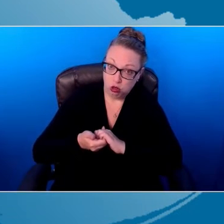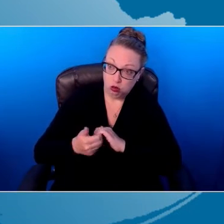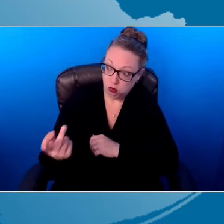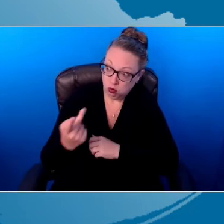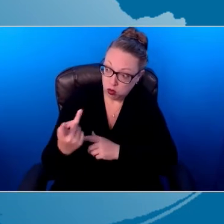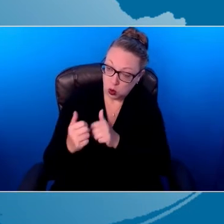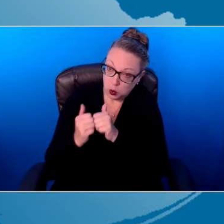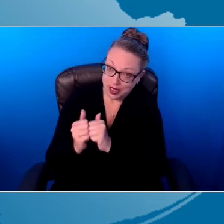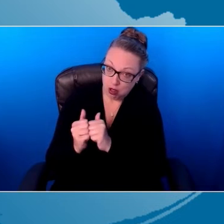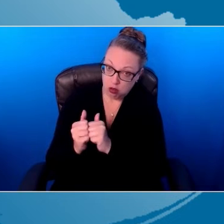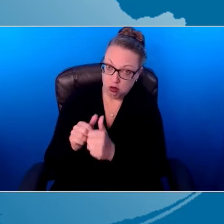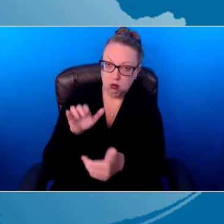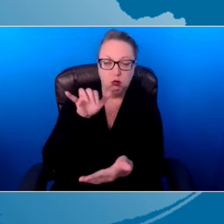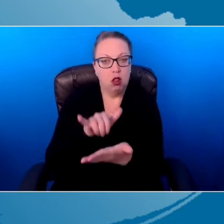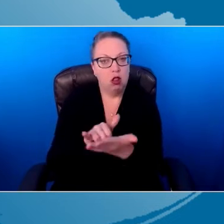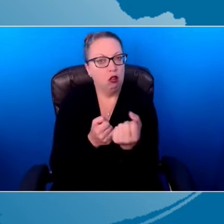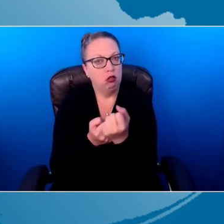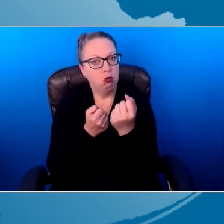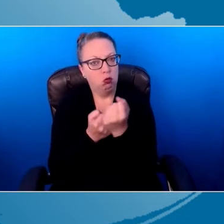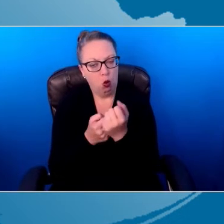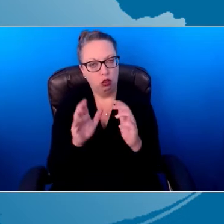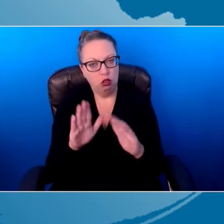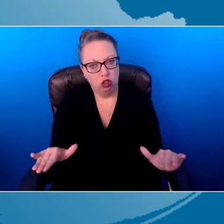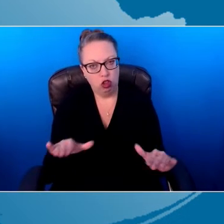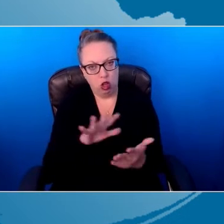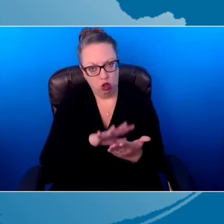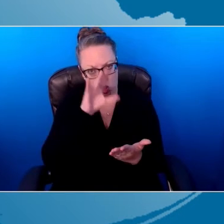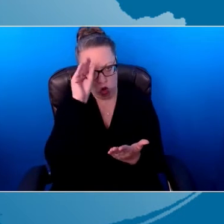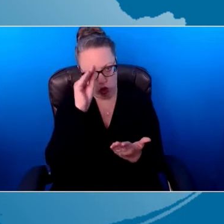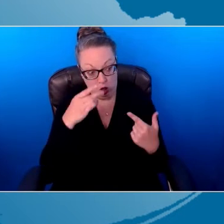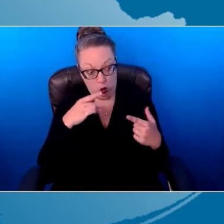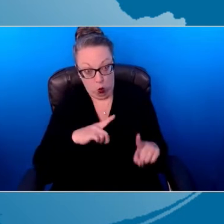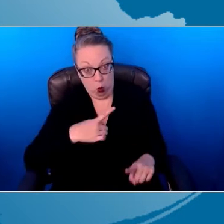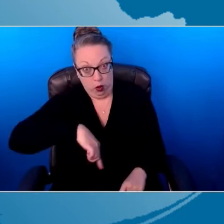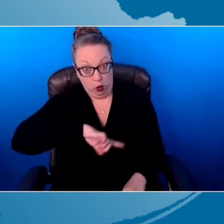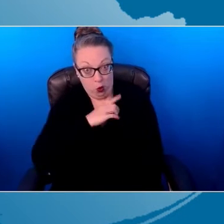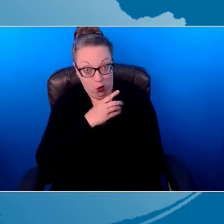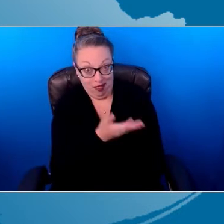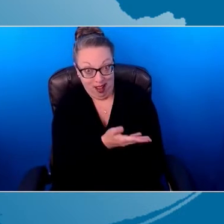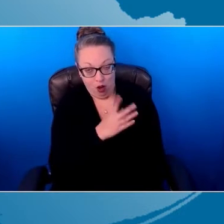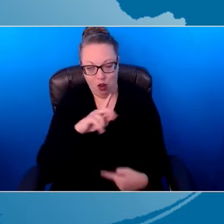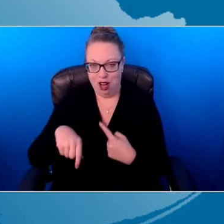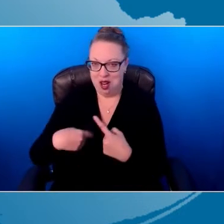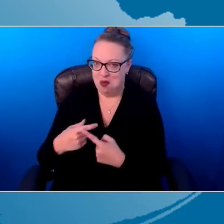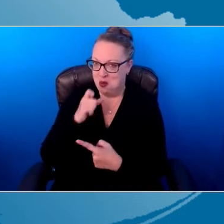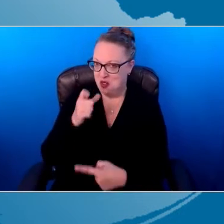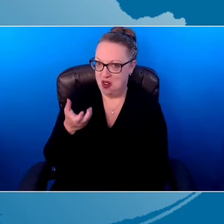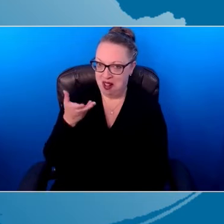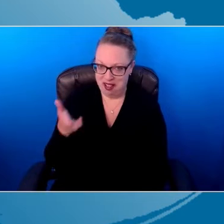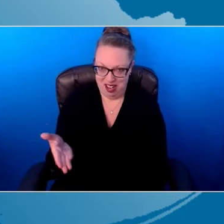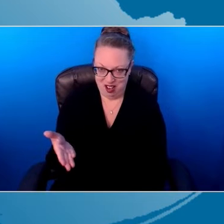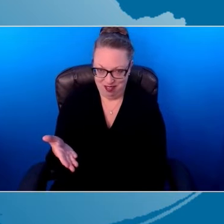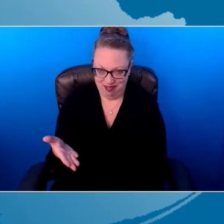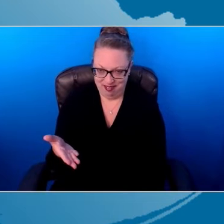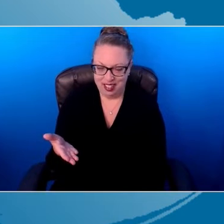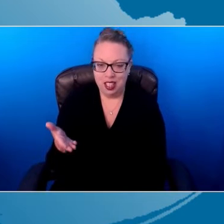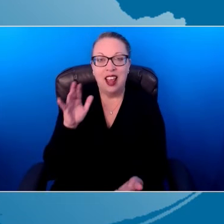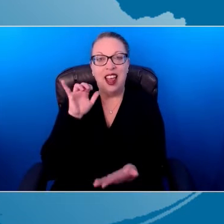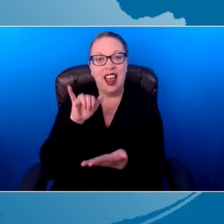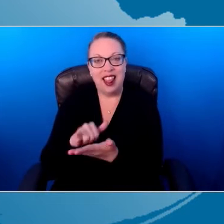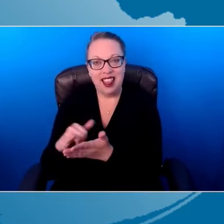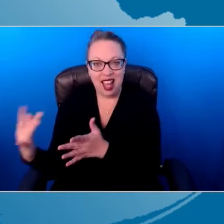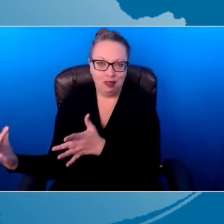when we're there and when we're not there. And that brings us right back to the definition as we get ready to dig in and talk about